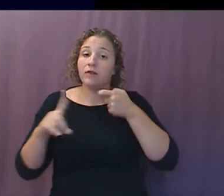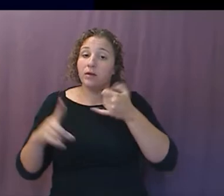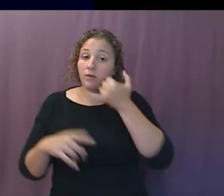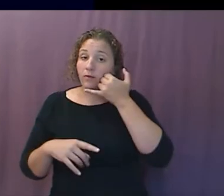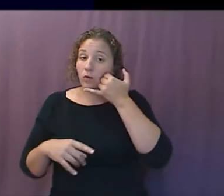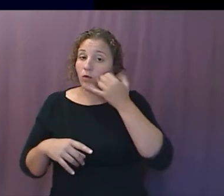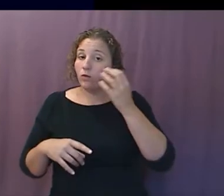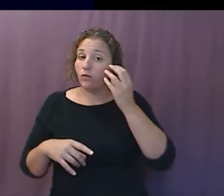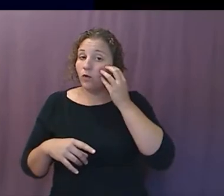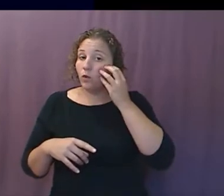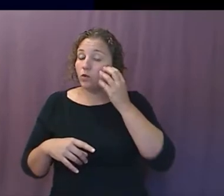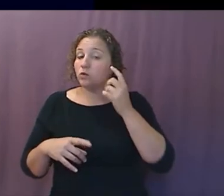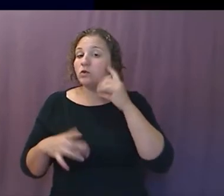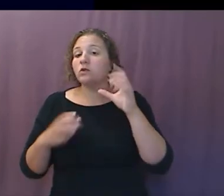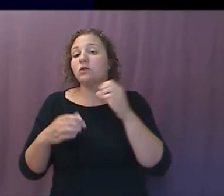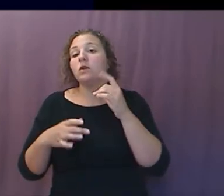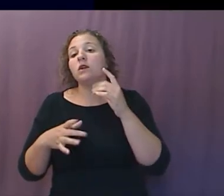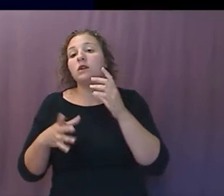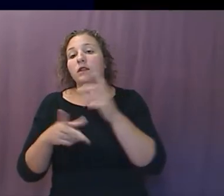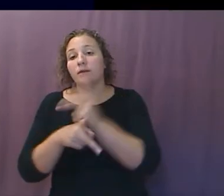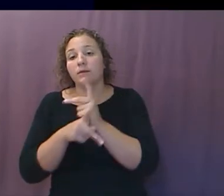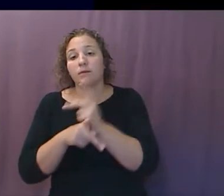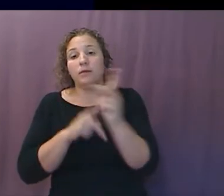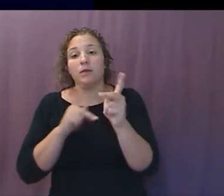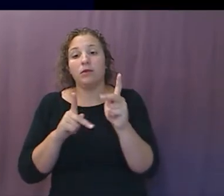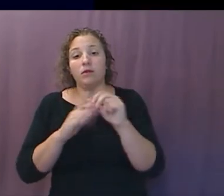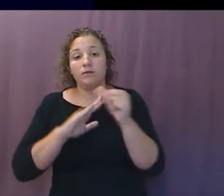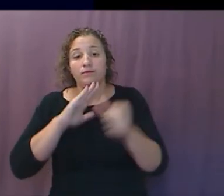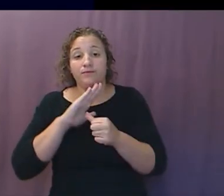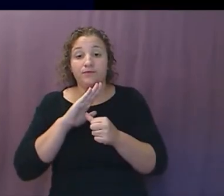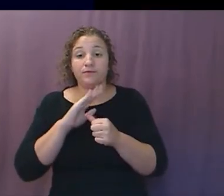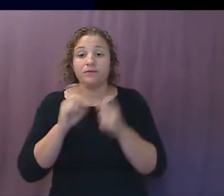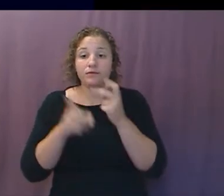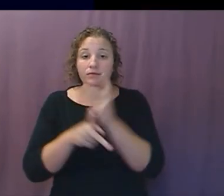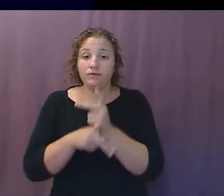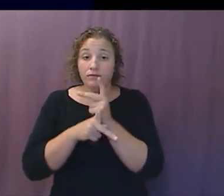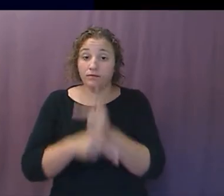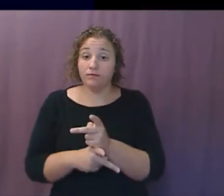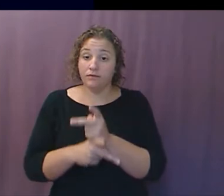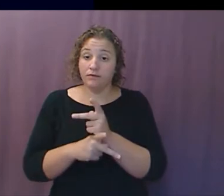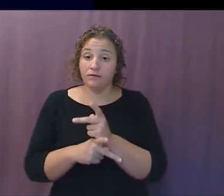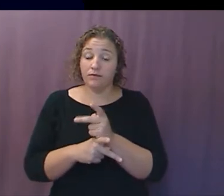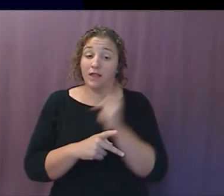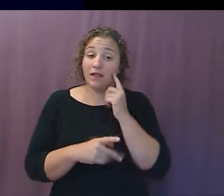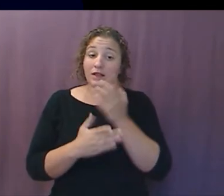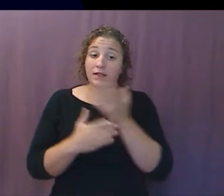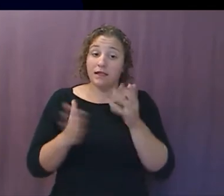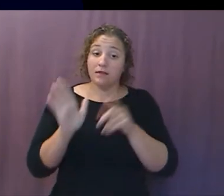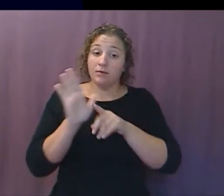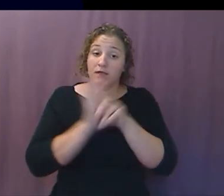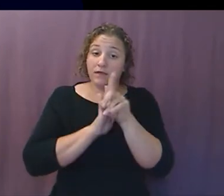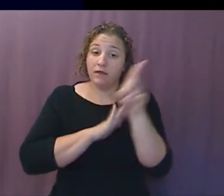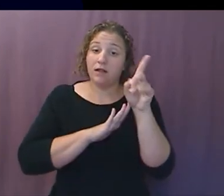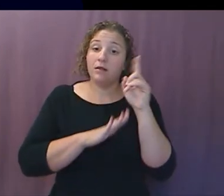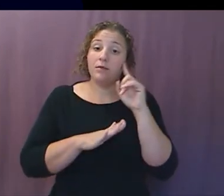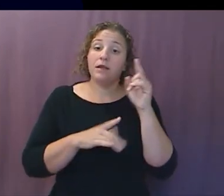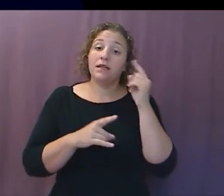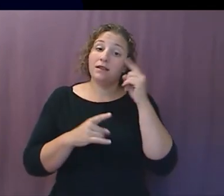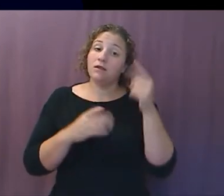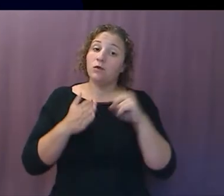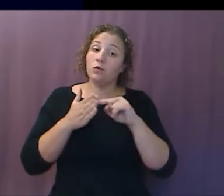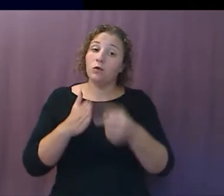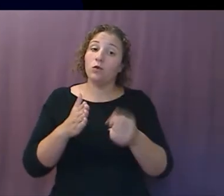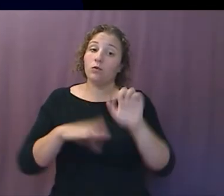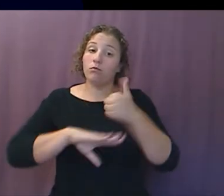take care of those who are in need under their care. This stuff is being developed and is talked about being rolled out soon